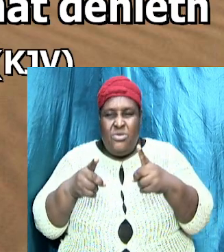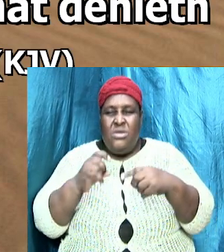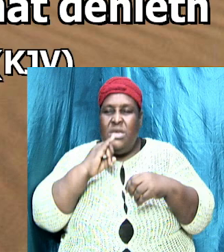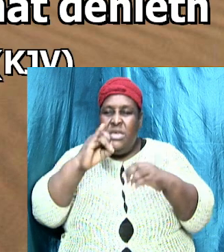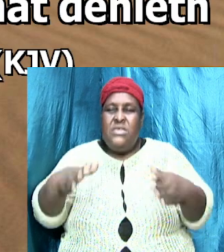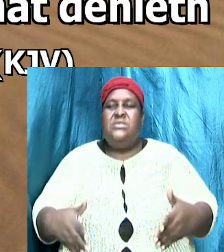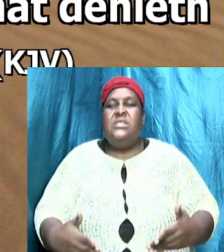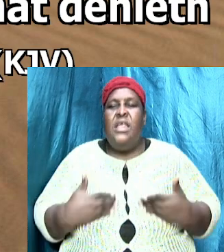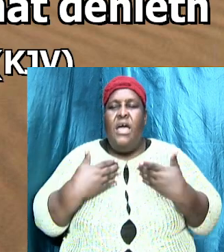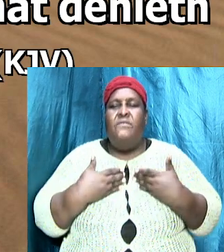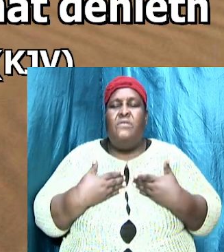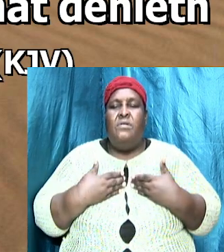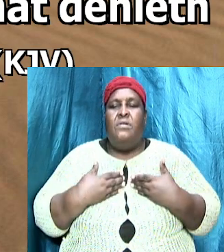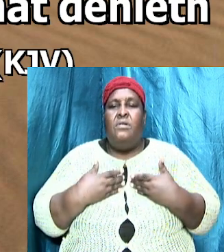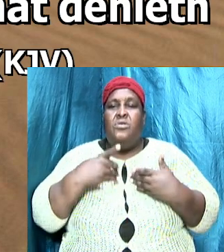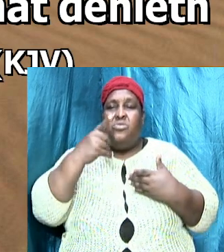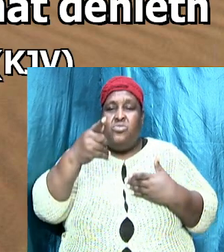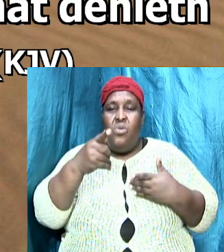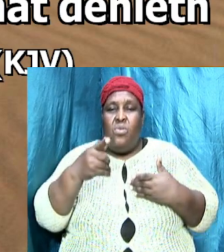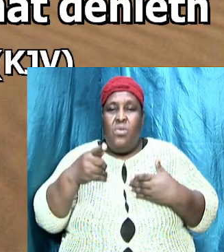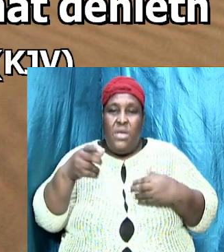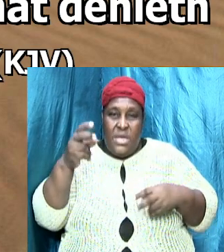watch your doctrine closely